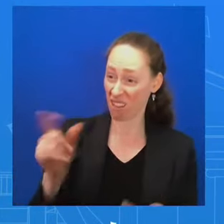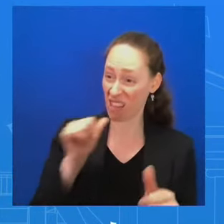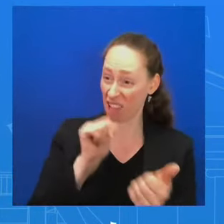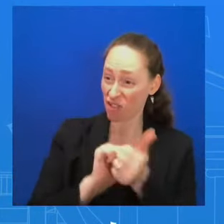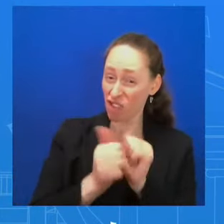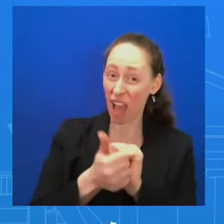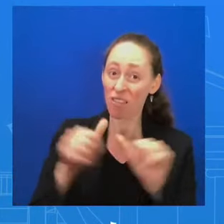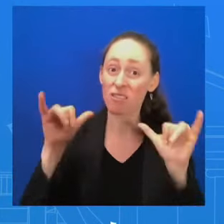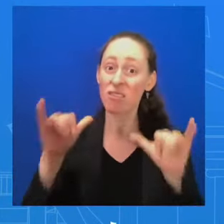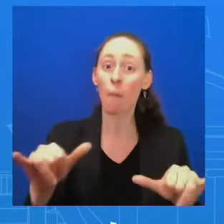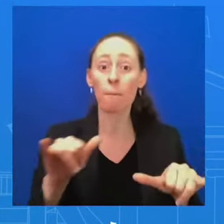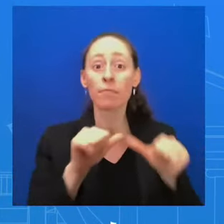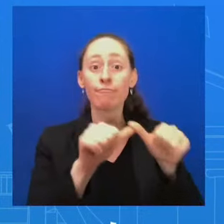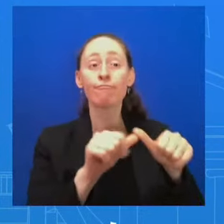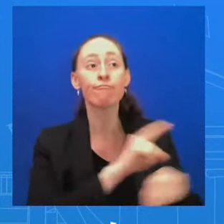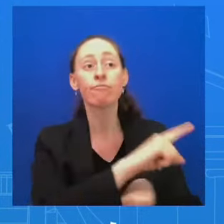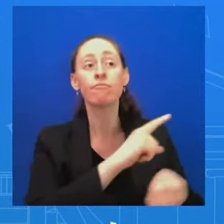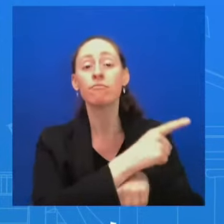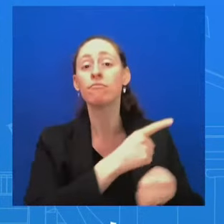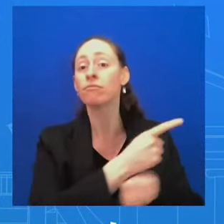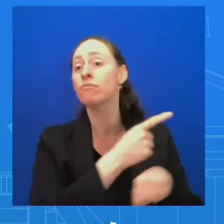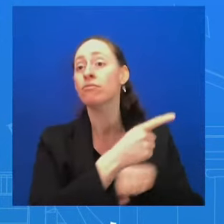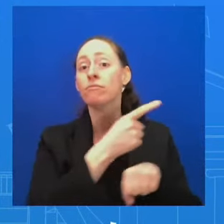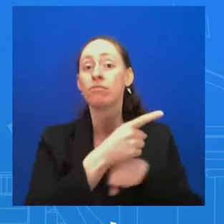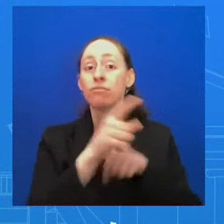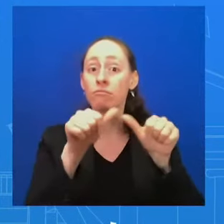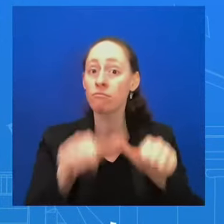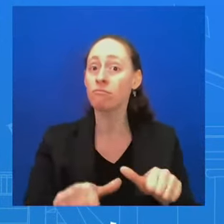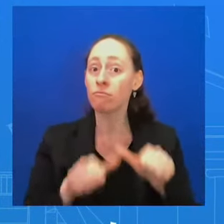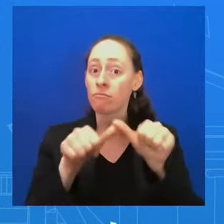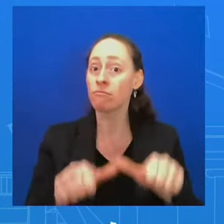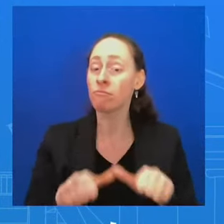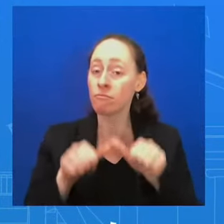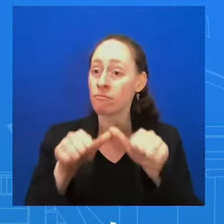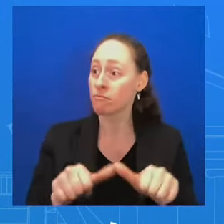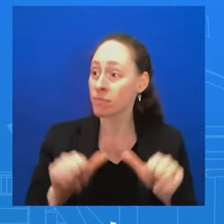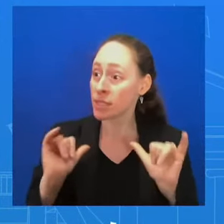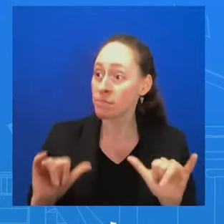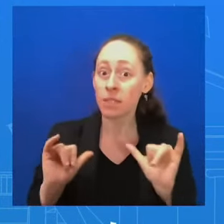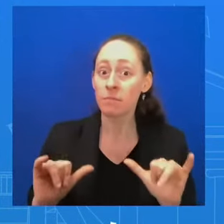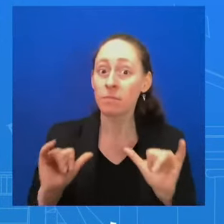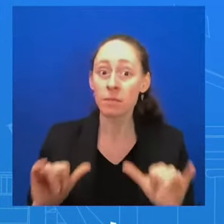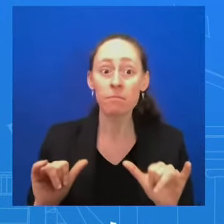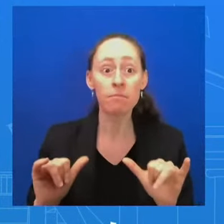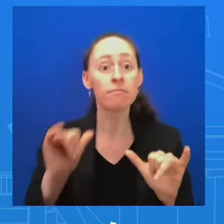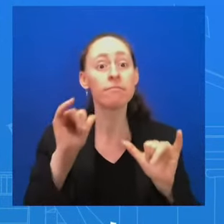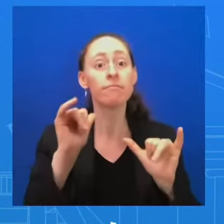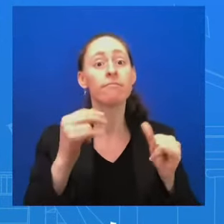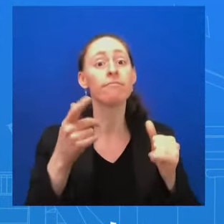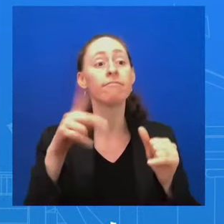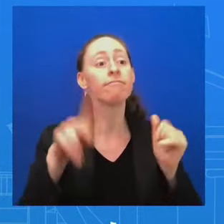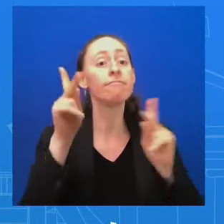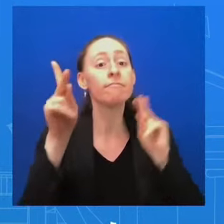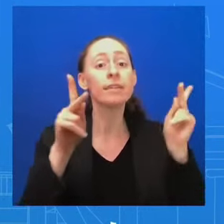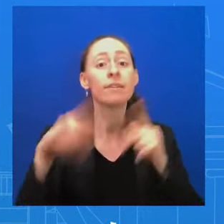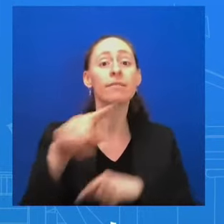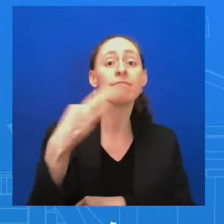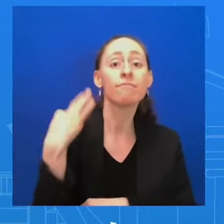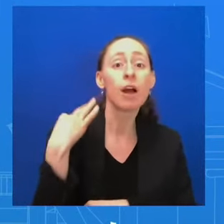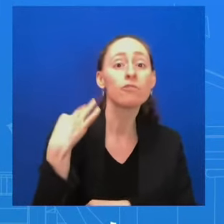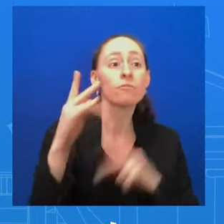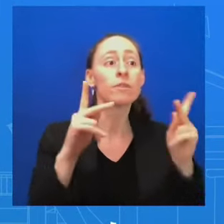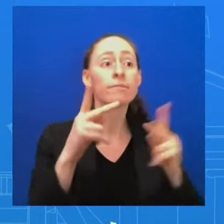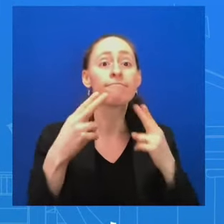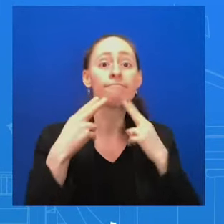the IDF is treating innocent civilians and aid workers and flowing the humanitarian assistance,